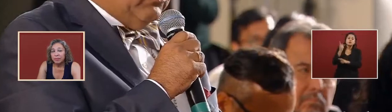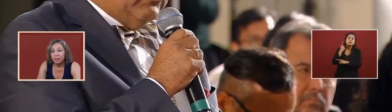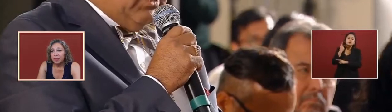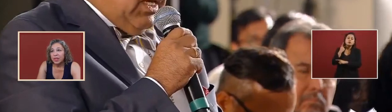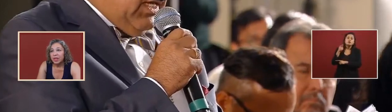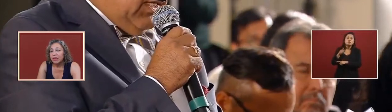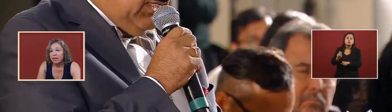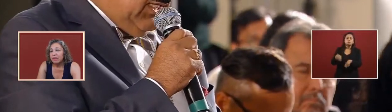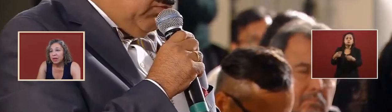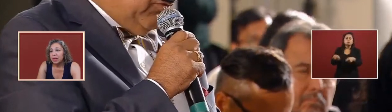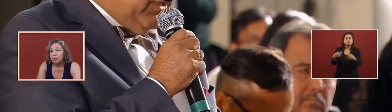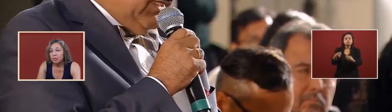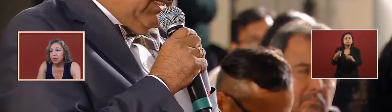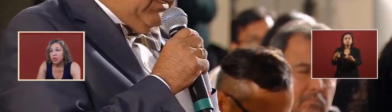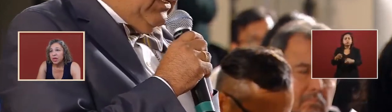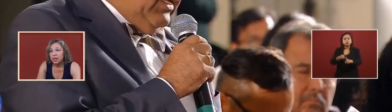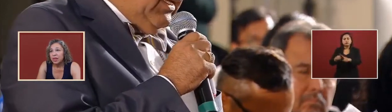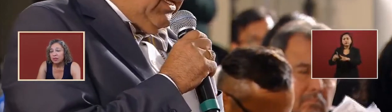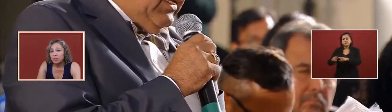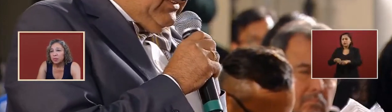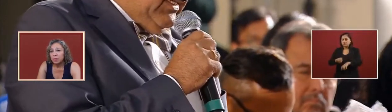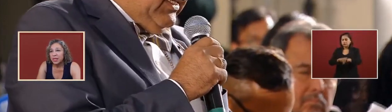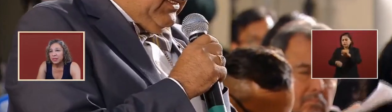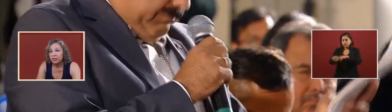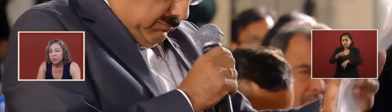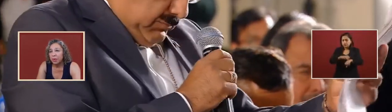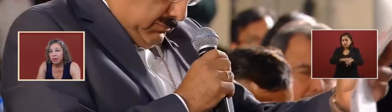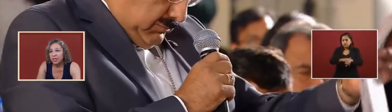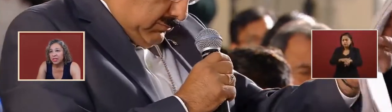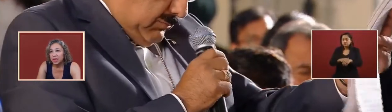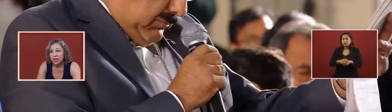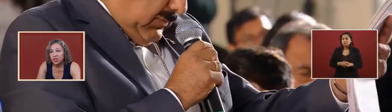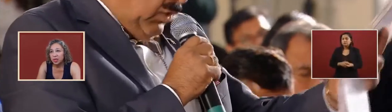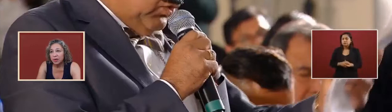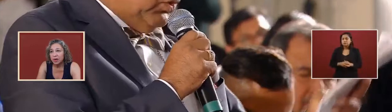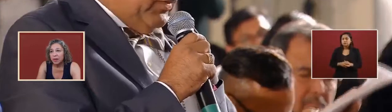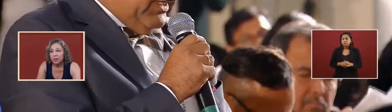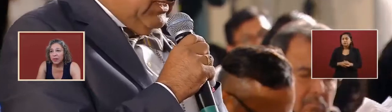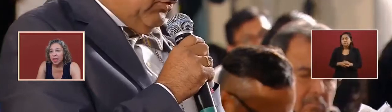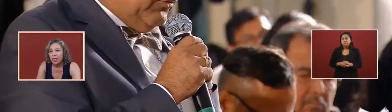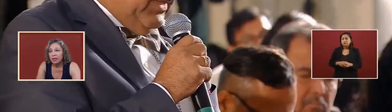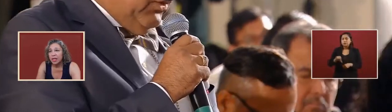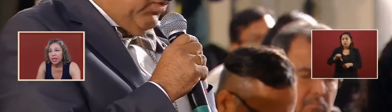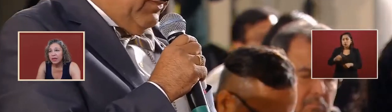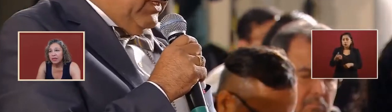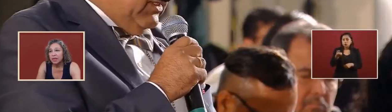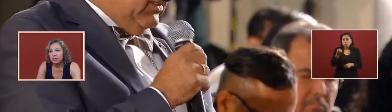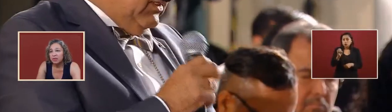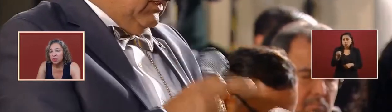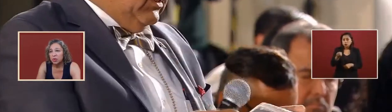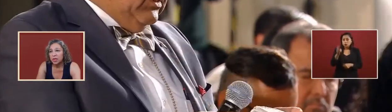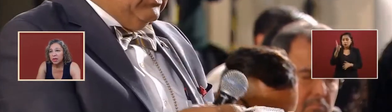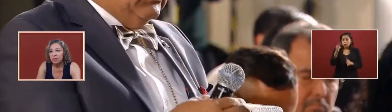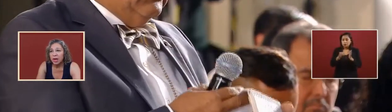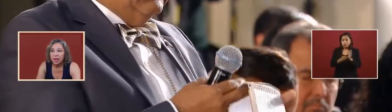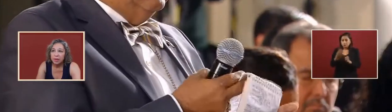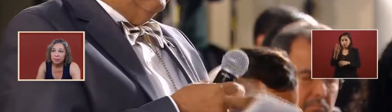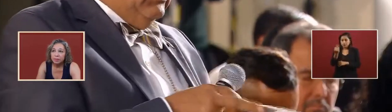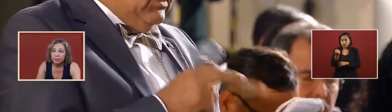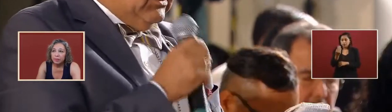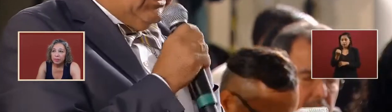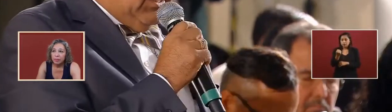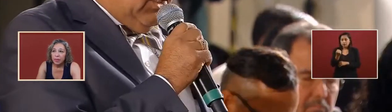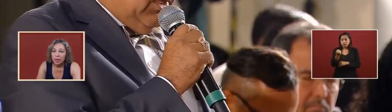they've they've given more than a thousand permits for privatization and the 11th of 2009